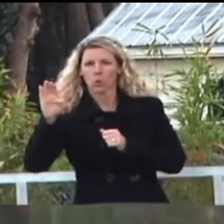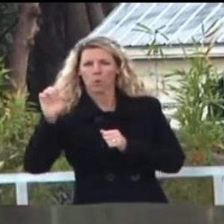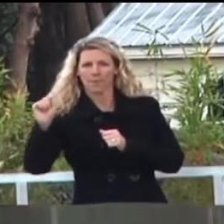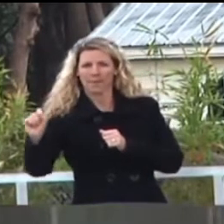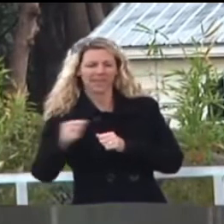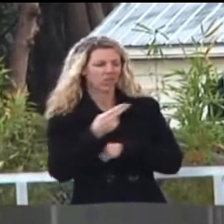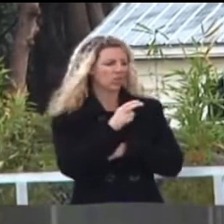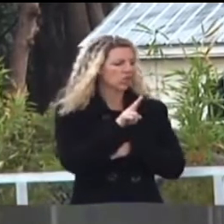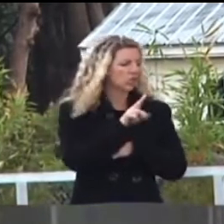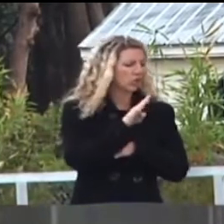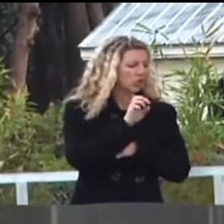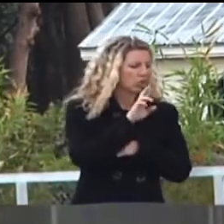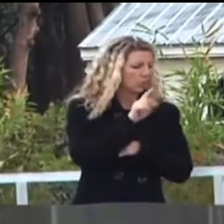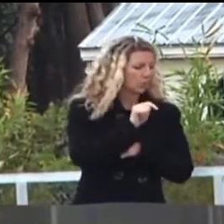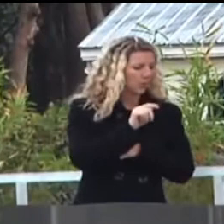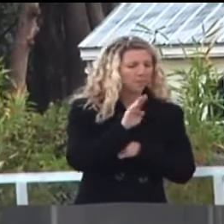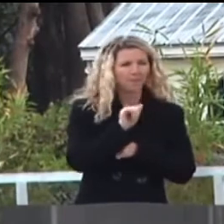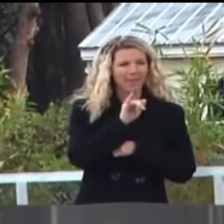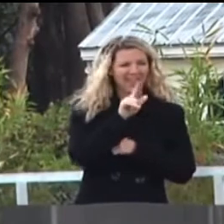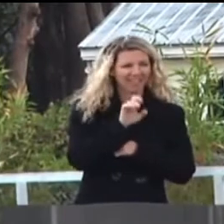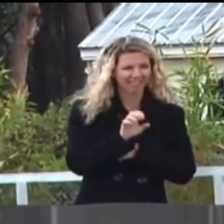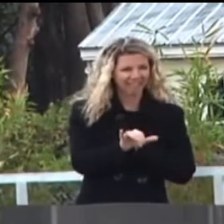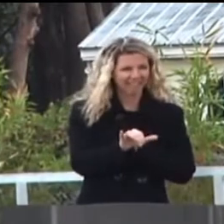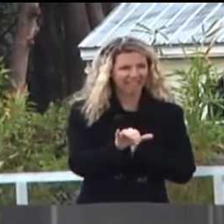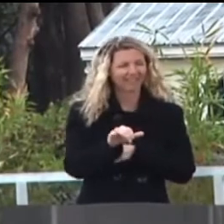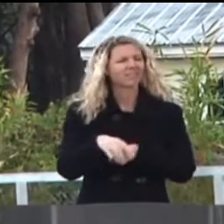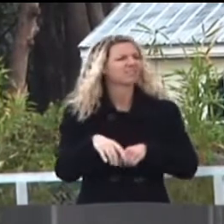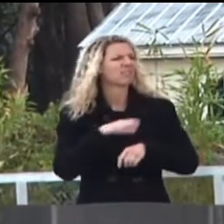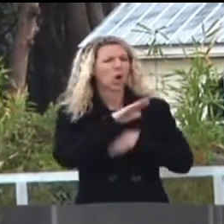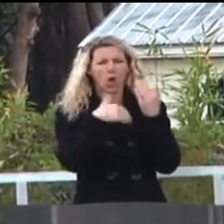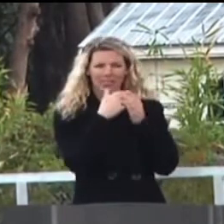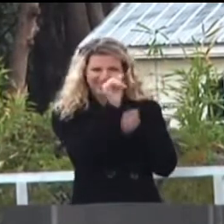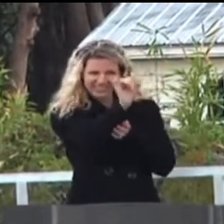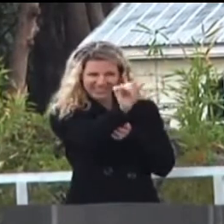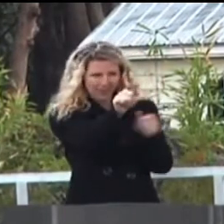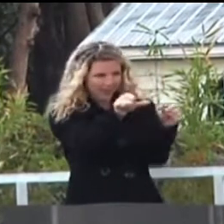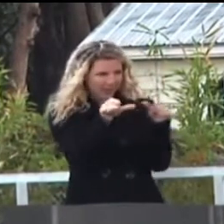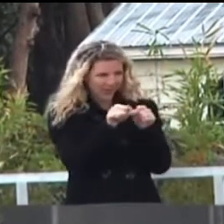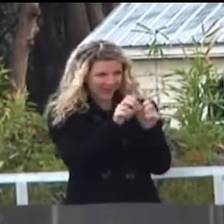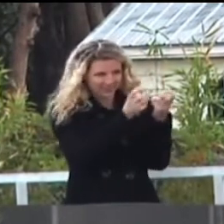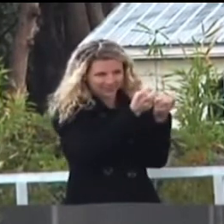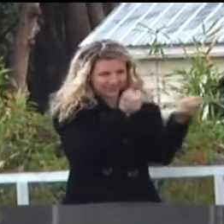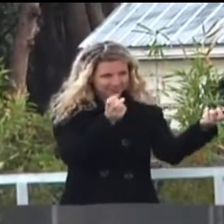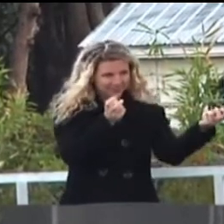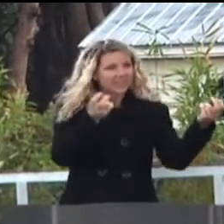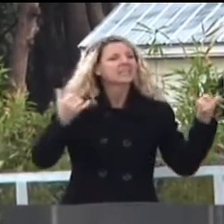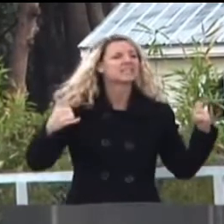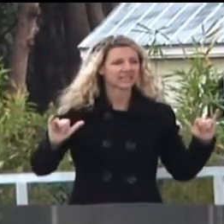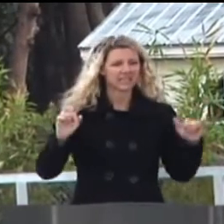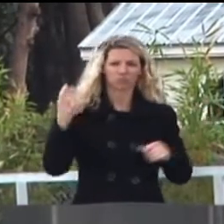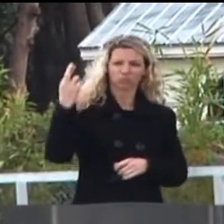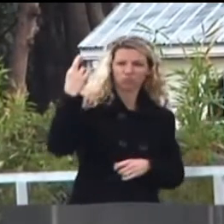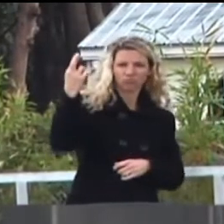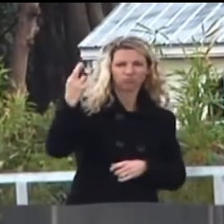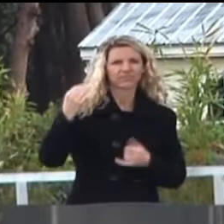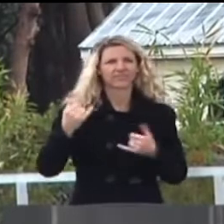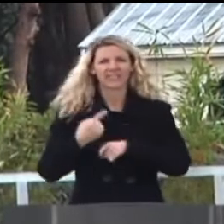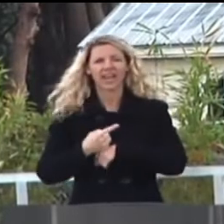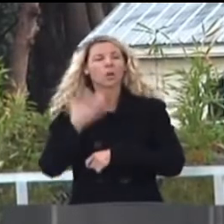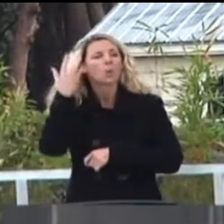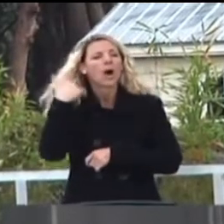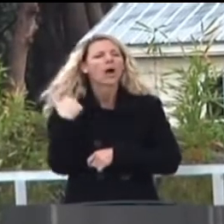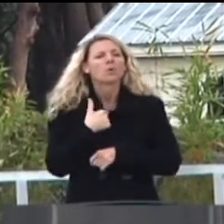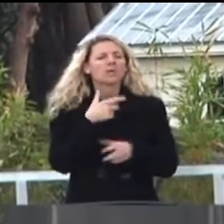Shawna Rivers. We were all sitting right there in that same little area, and we're all still friends to this day, because we took it in and we